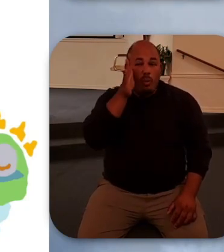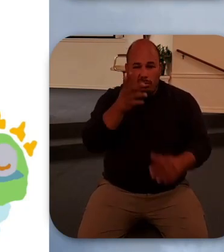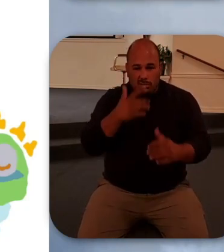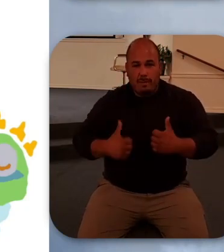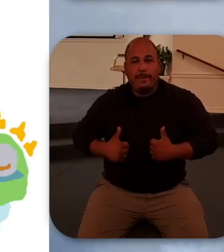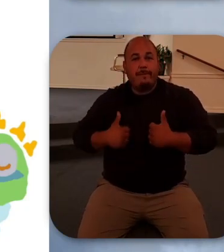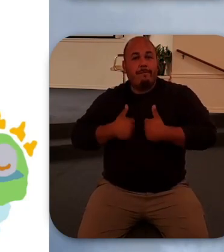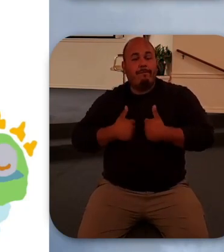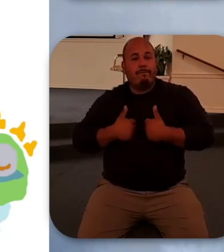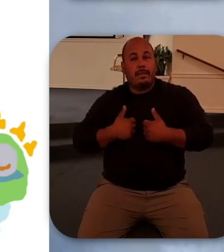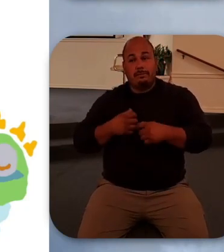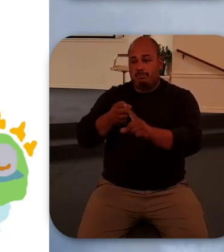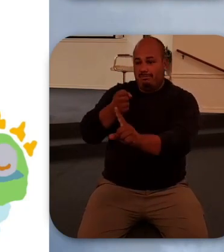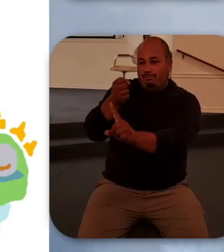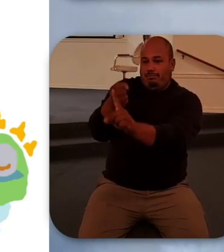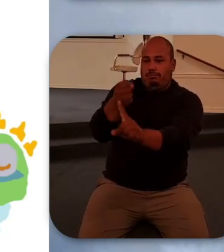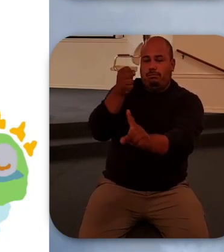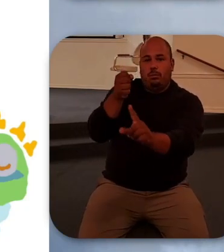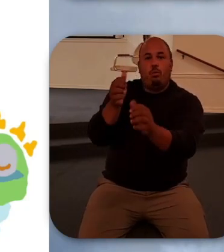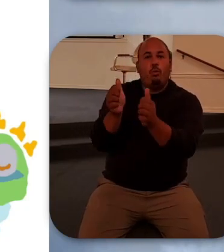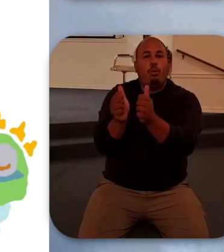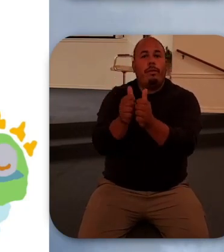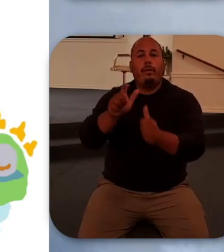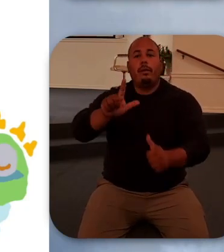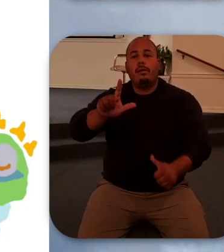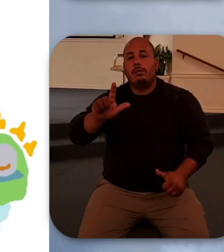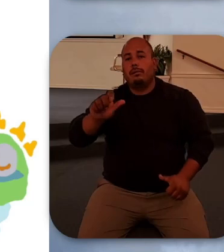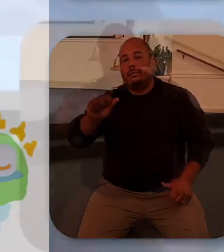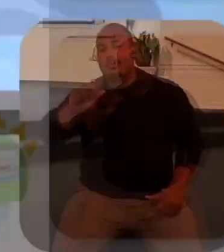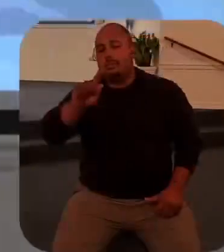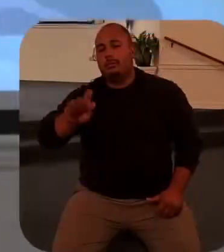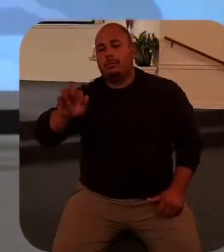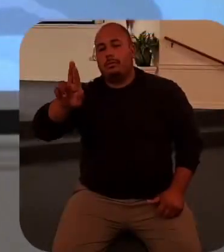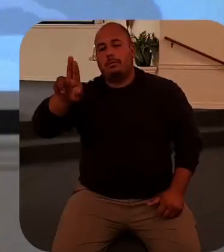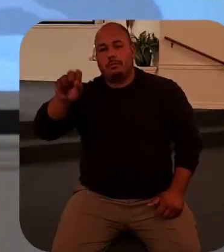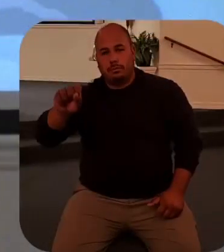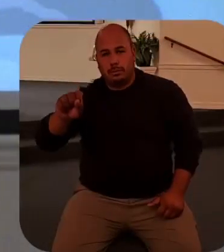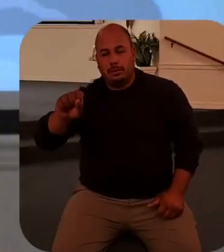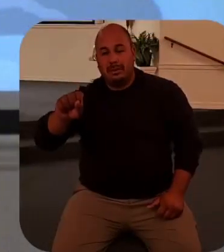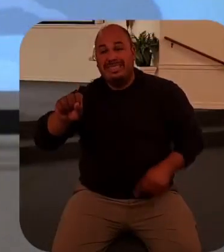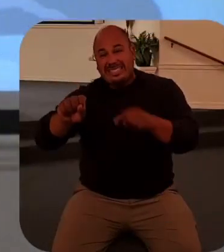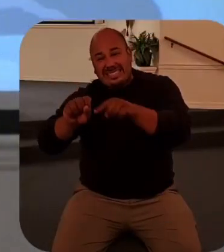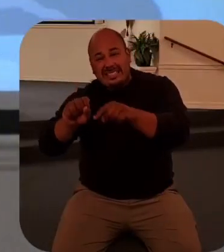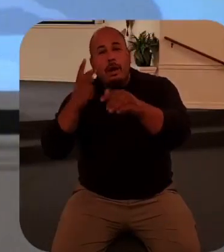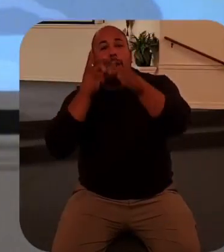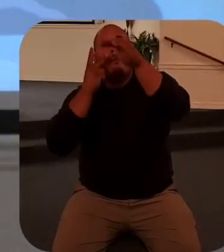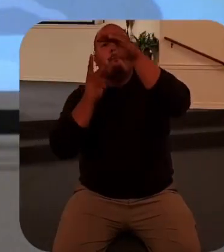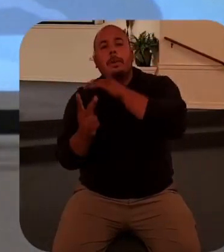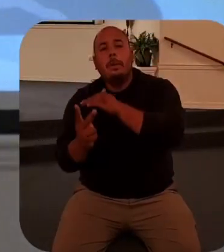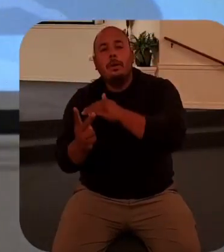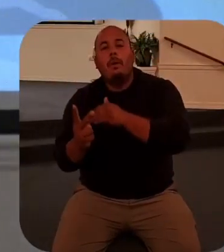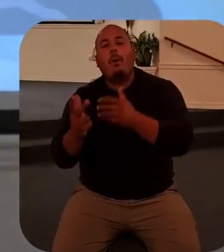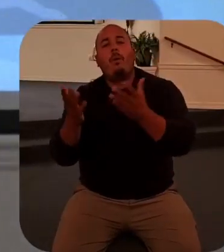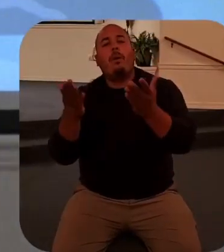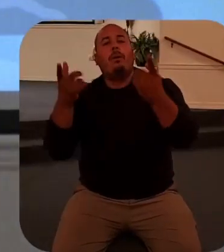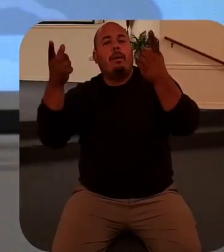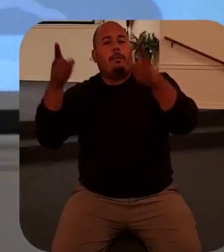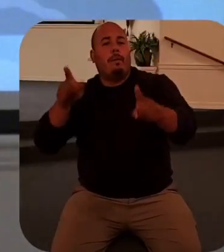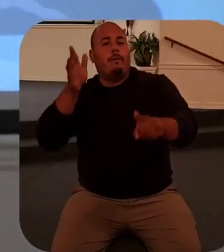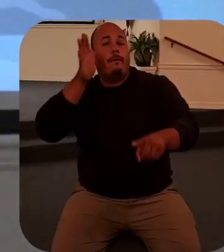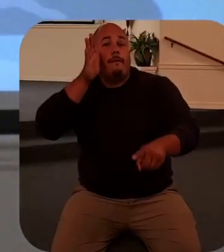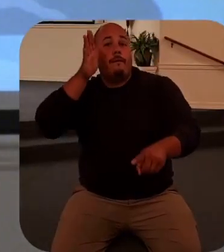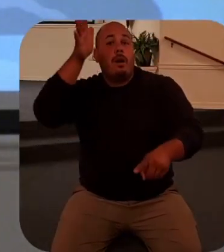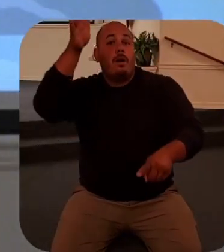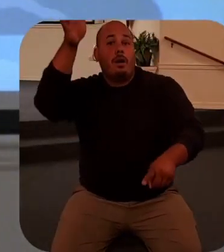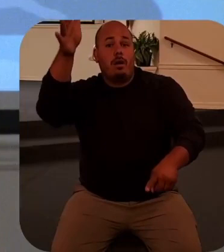happens with Lazarus. It's sort of a preview of the great resurrection when Jesus will cry out and all the dead will